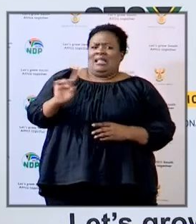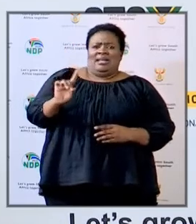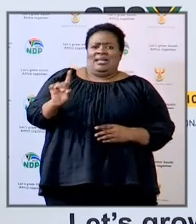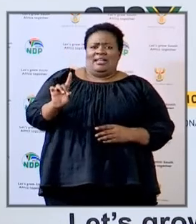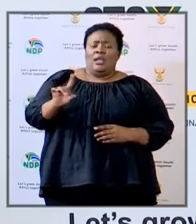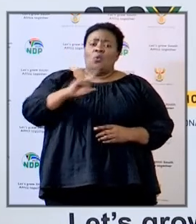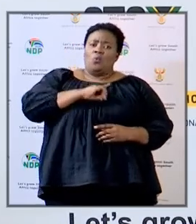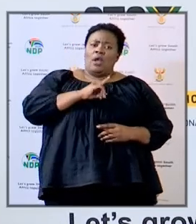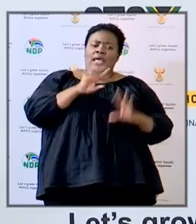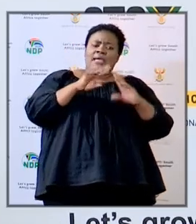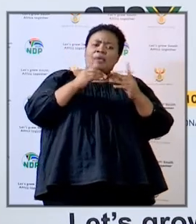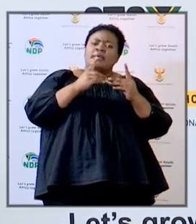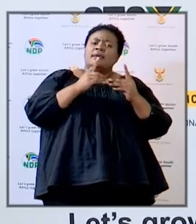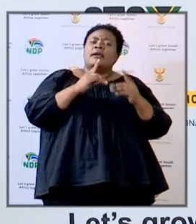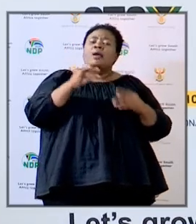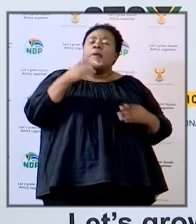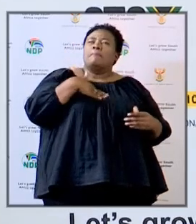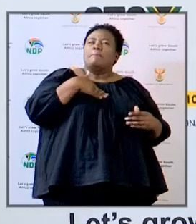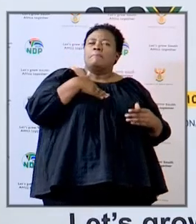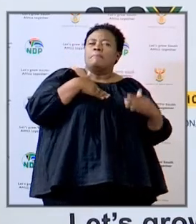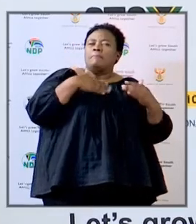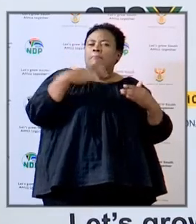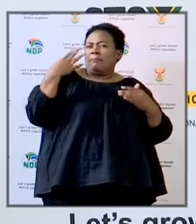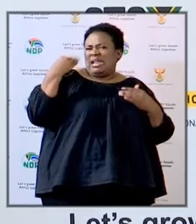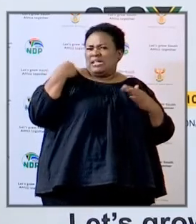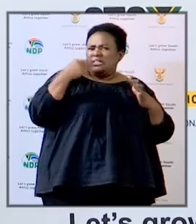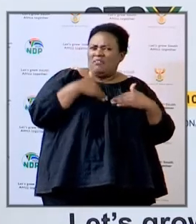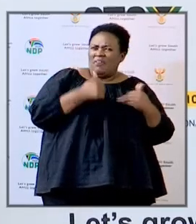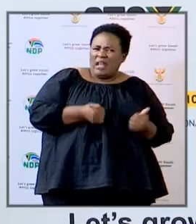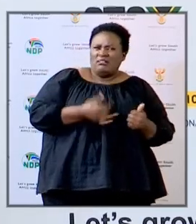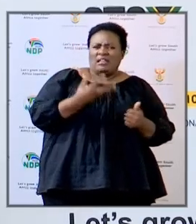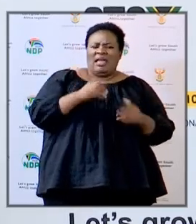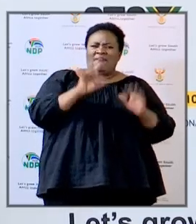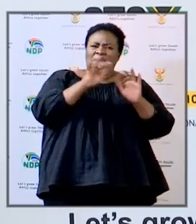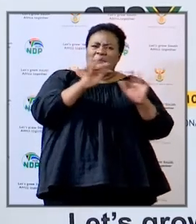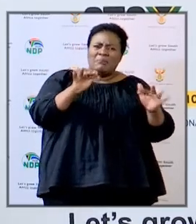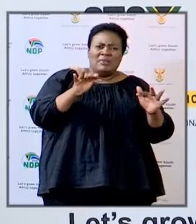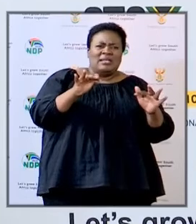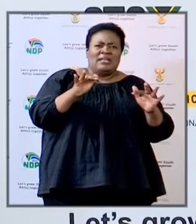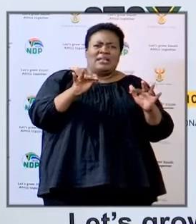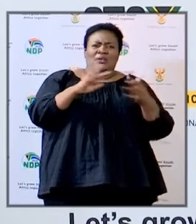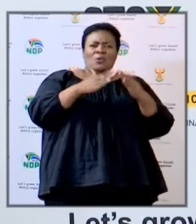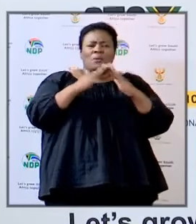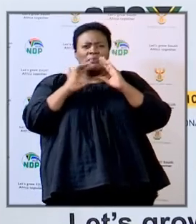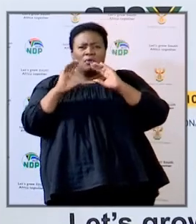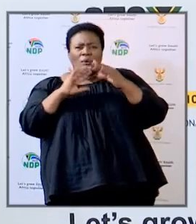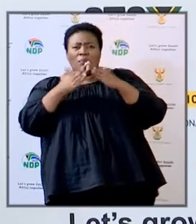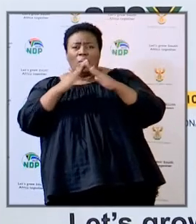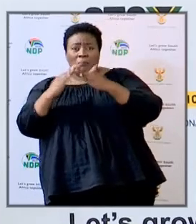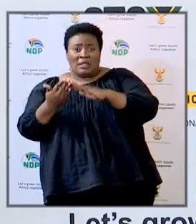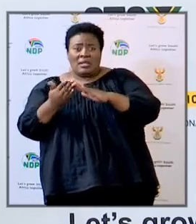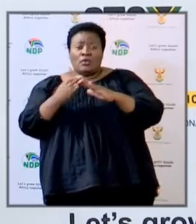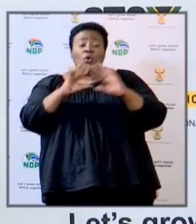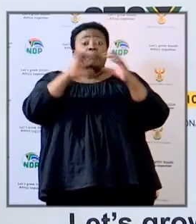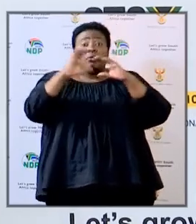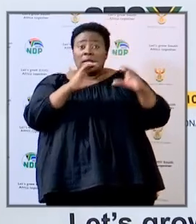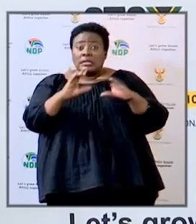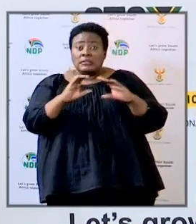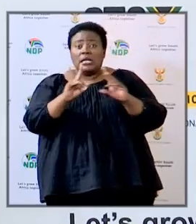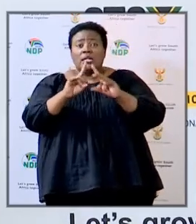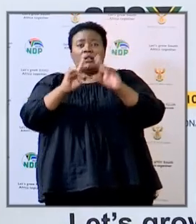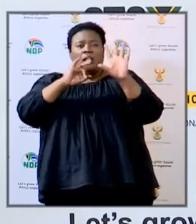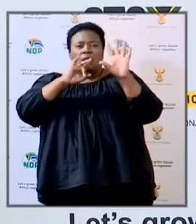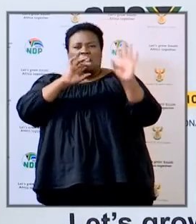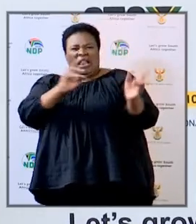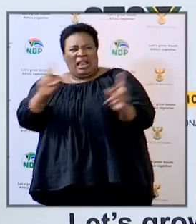the rising education department of communication has public education then we also have a public communication we work as